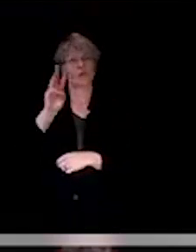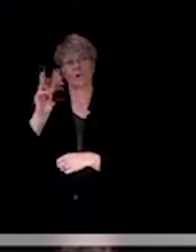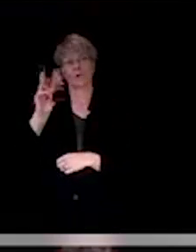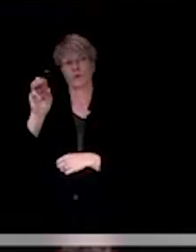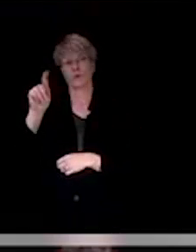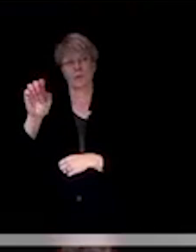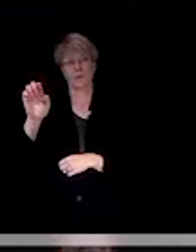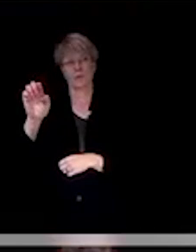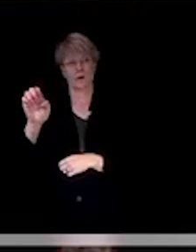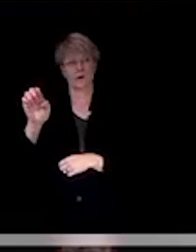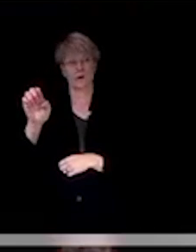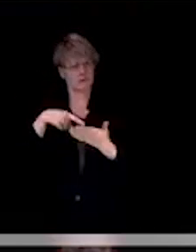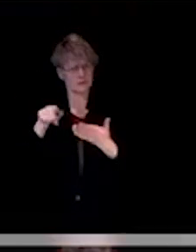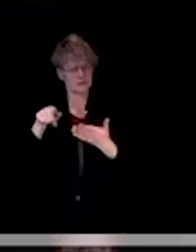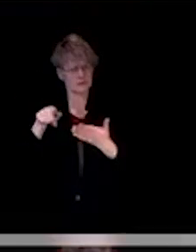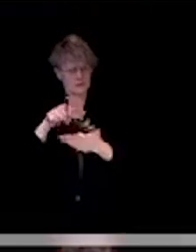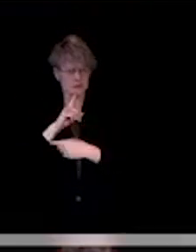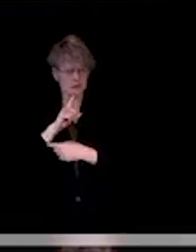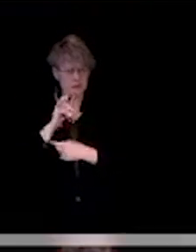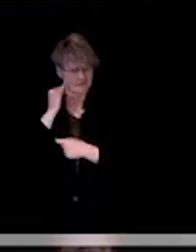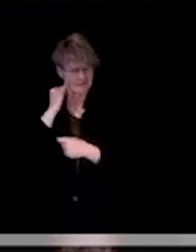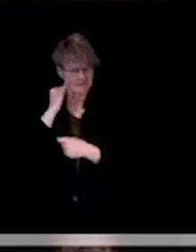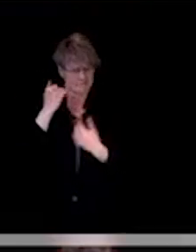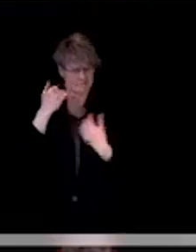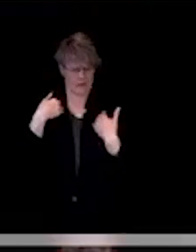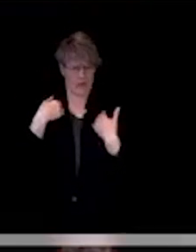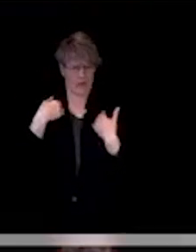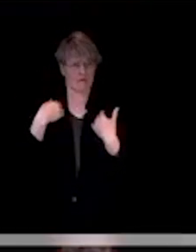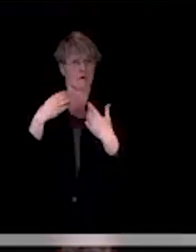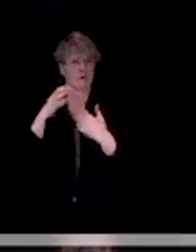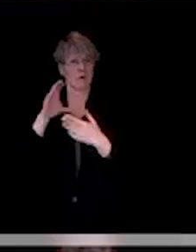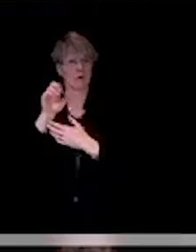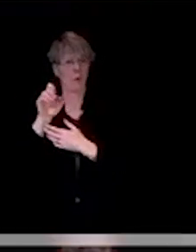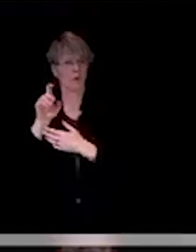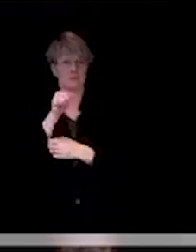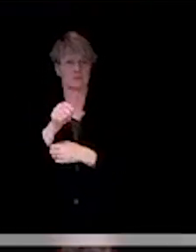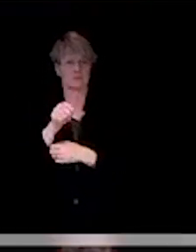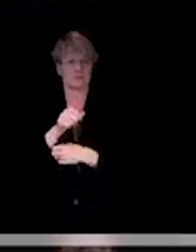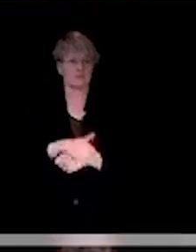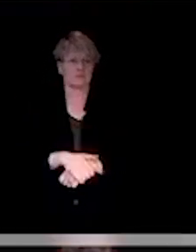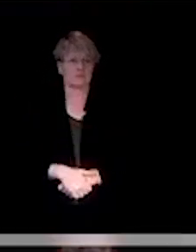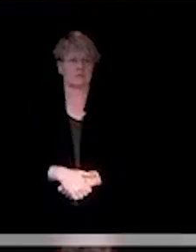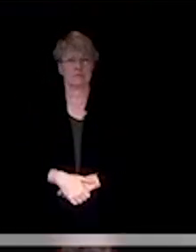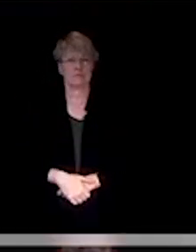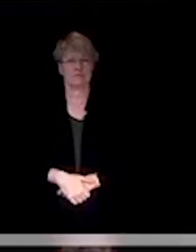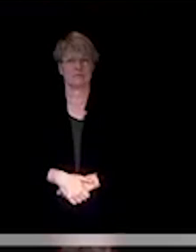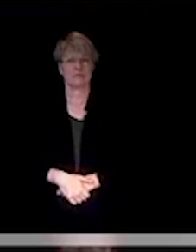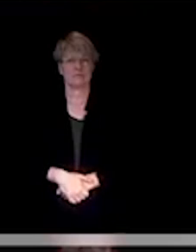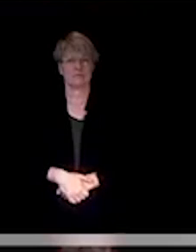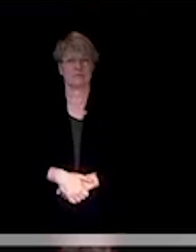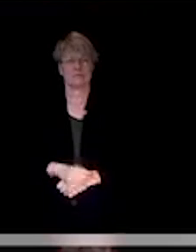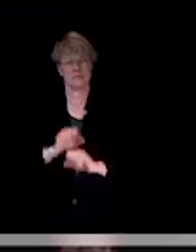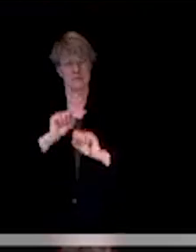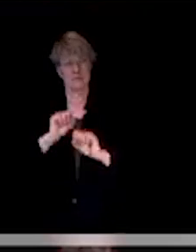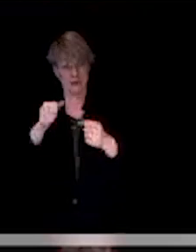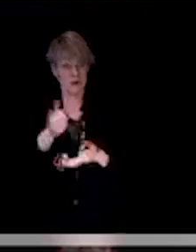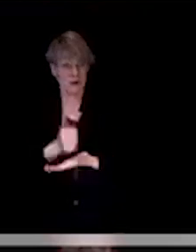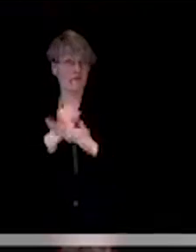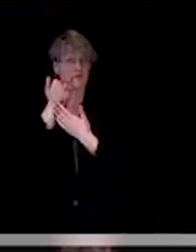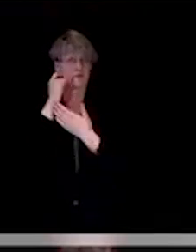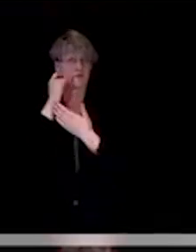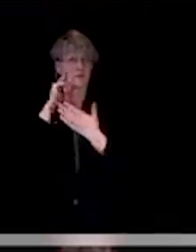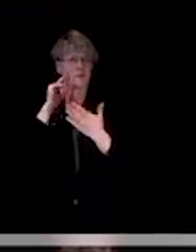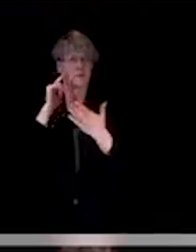transmission than you might be detecting and so I think it could be helpful as kind of we're going up, we're going back down and then